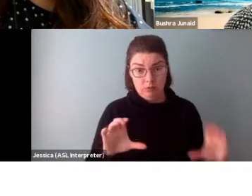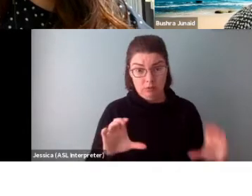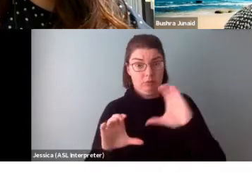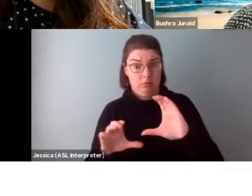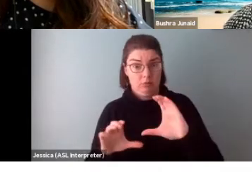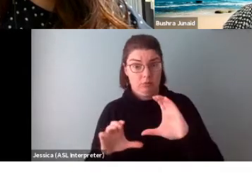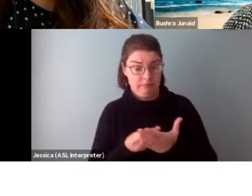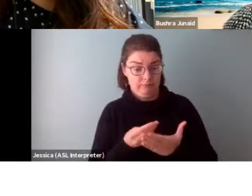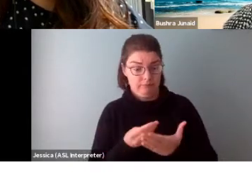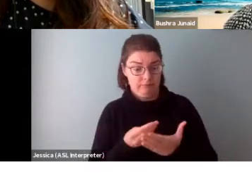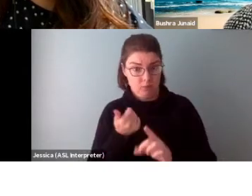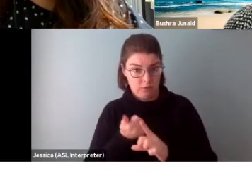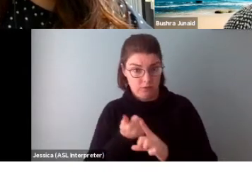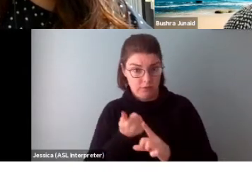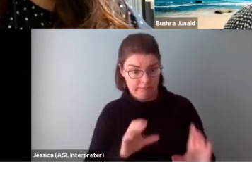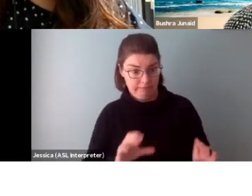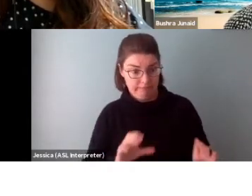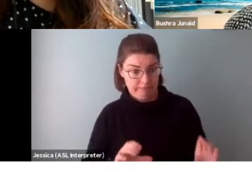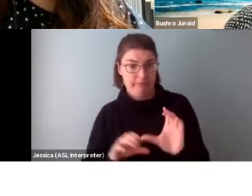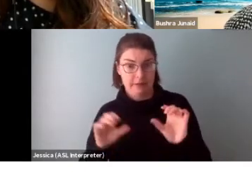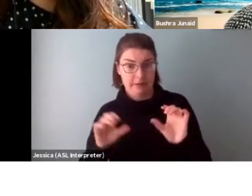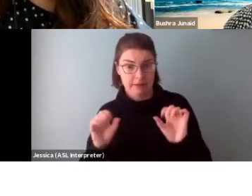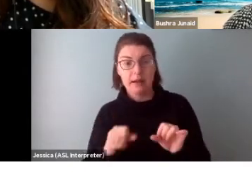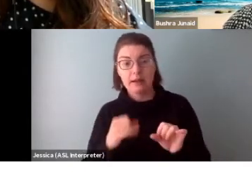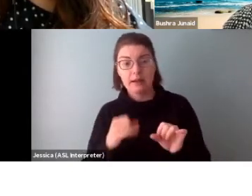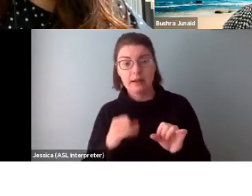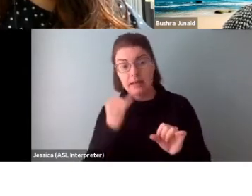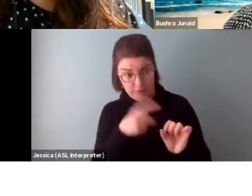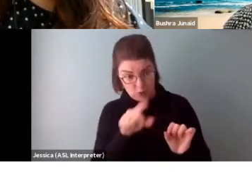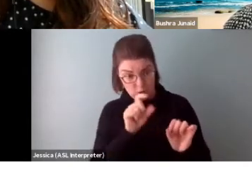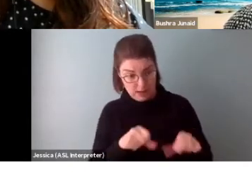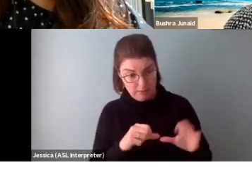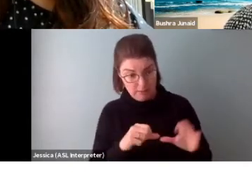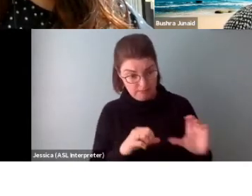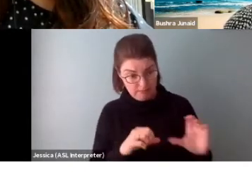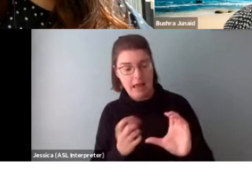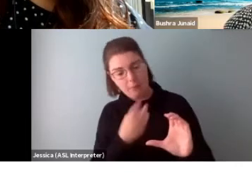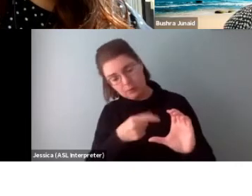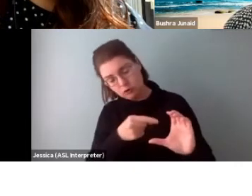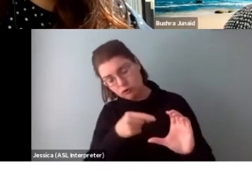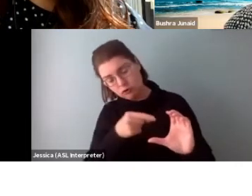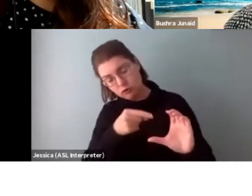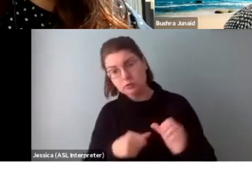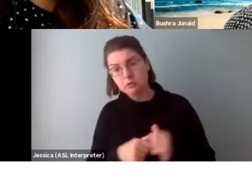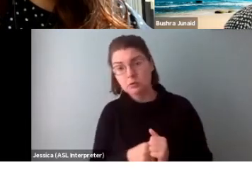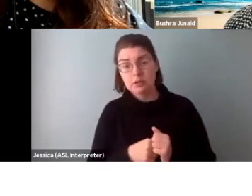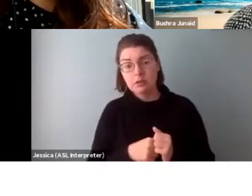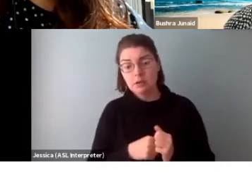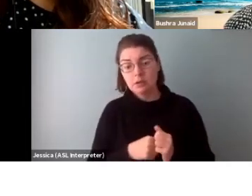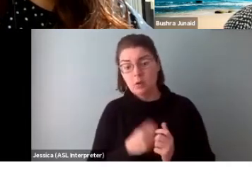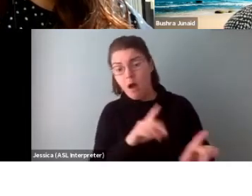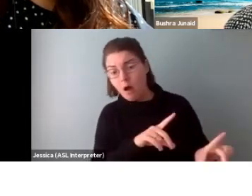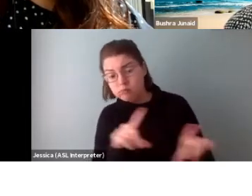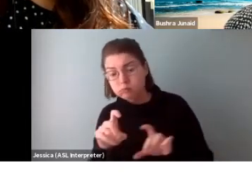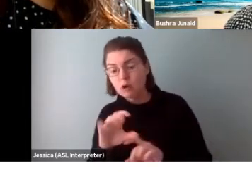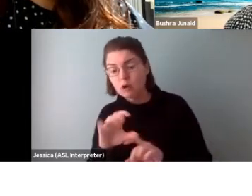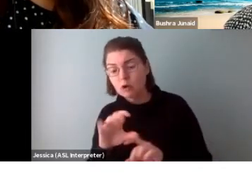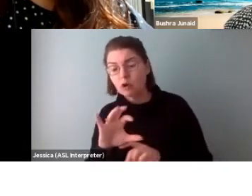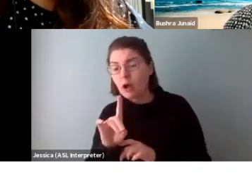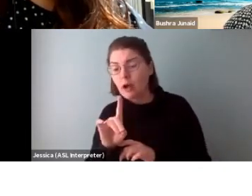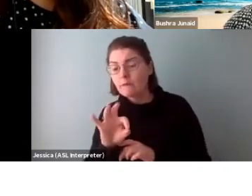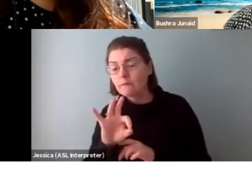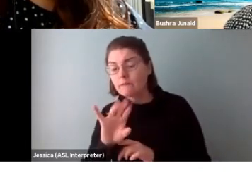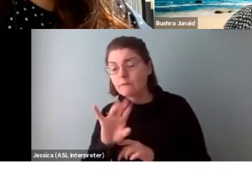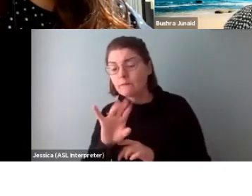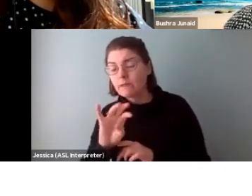yourself? If so, how much? Are you going to do some kind of crowdfunding or apply for other grants?